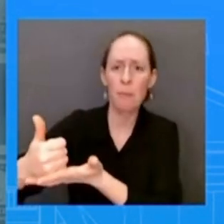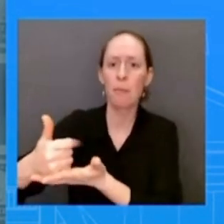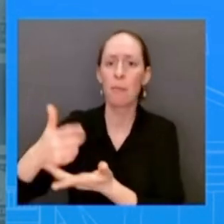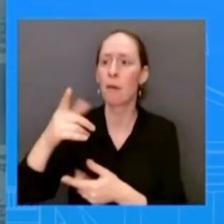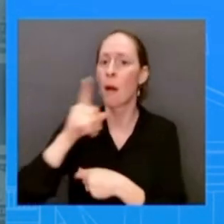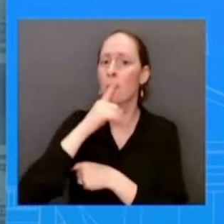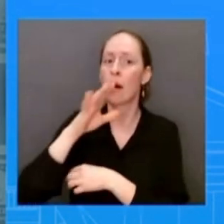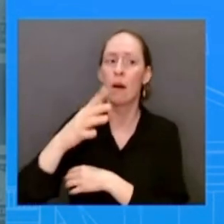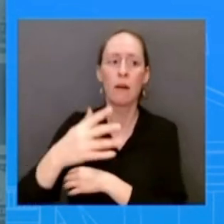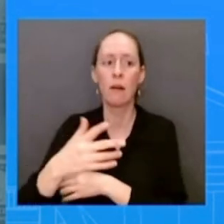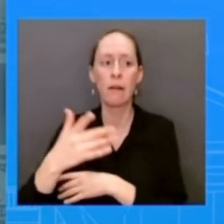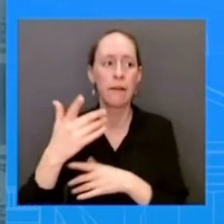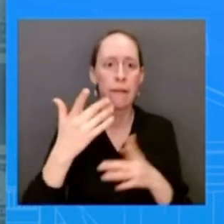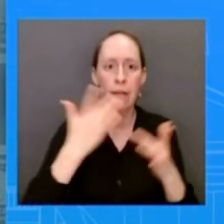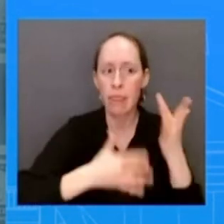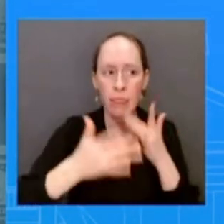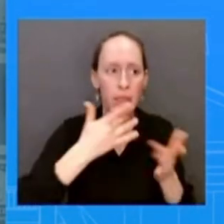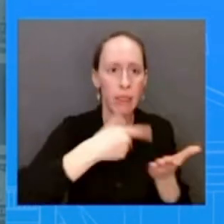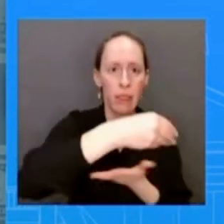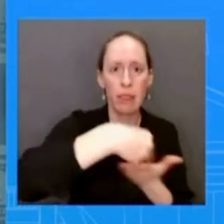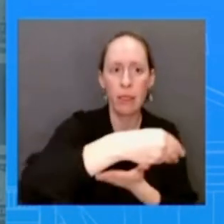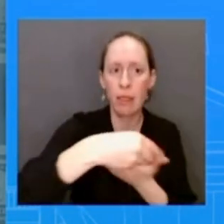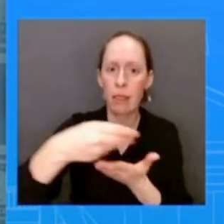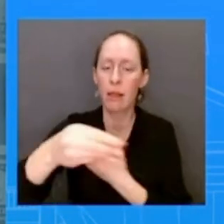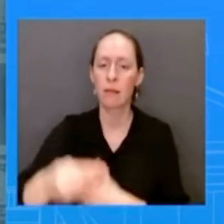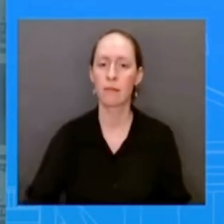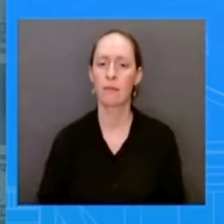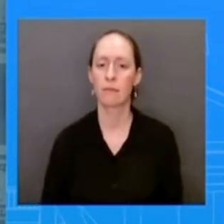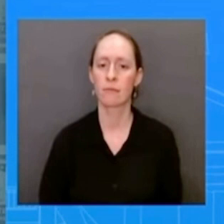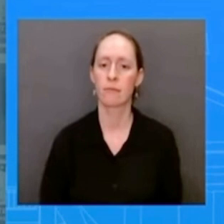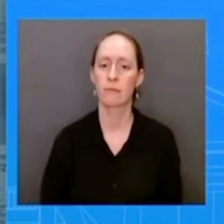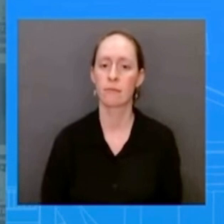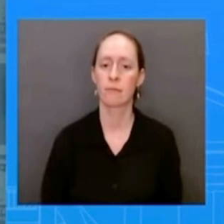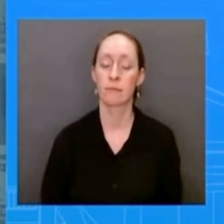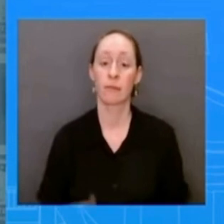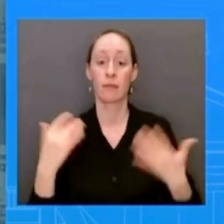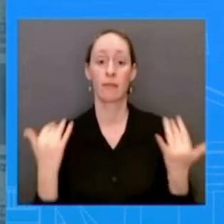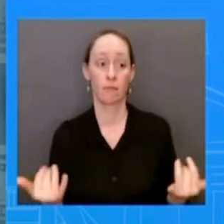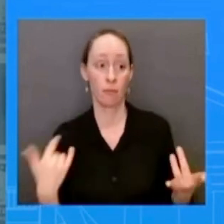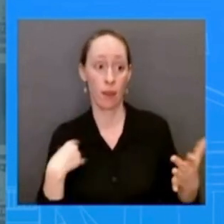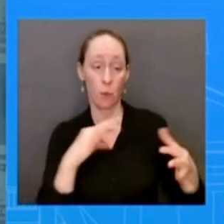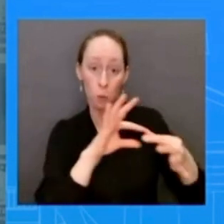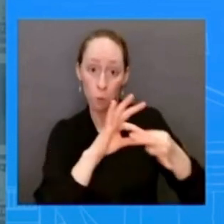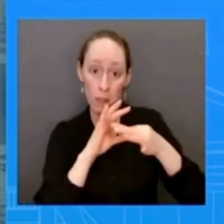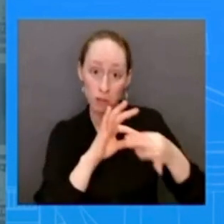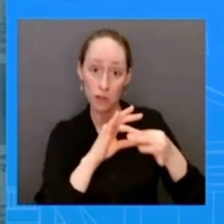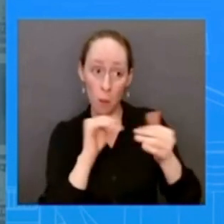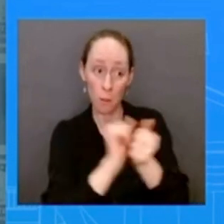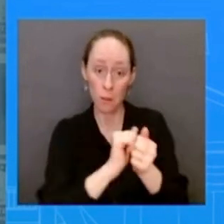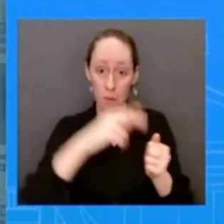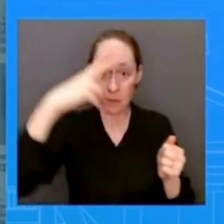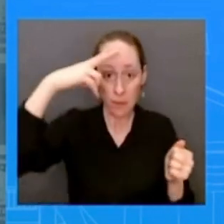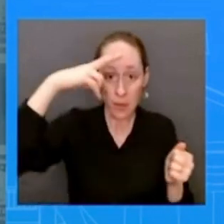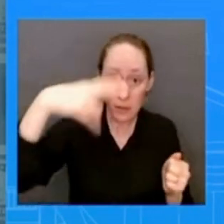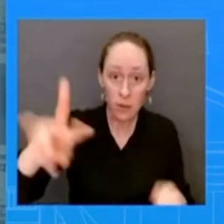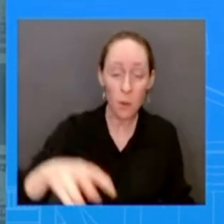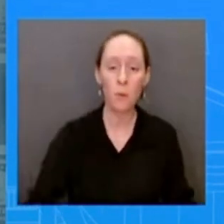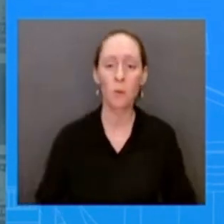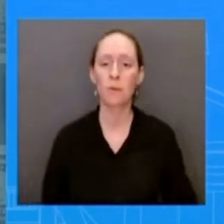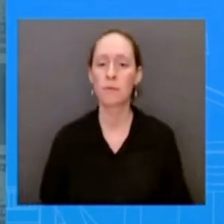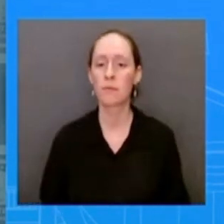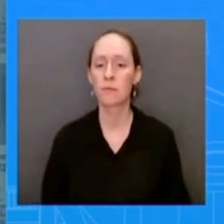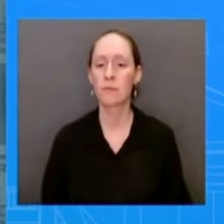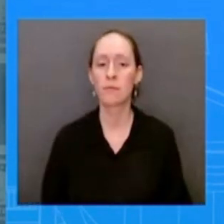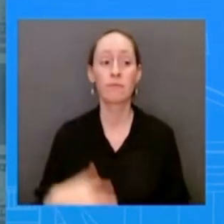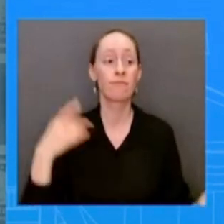mexico to deal with um what we're seeing as it relates to violence as it relates to cartel that is something a relationship that we've continued